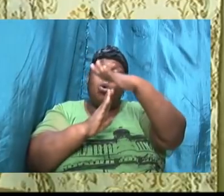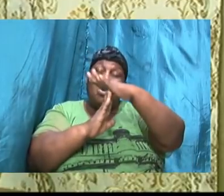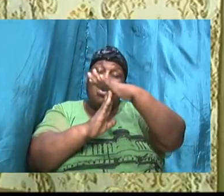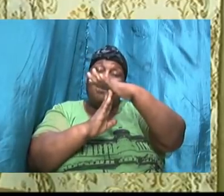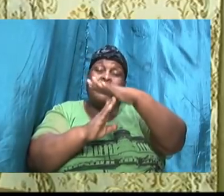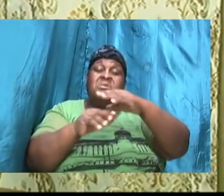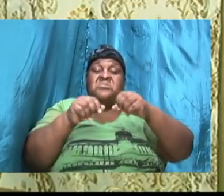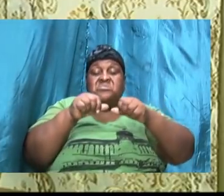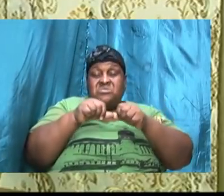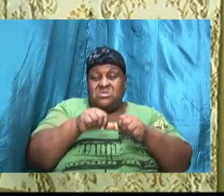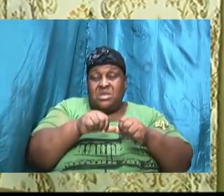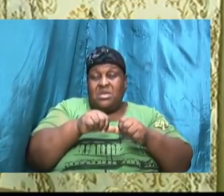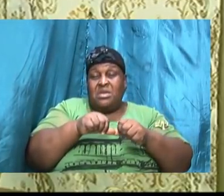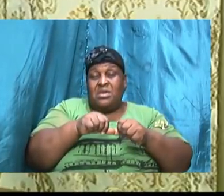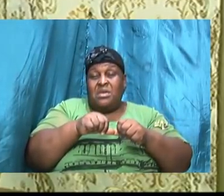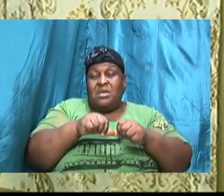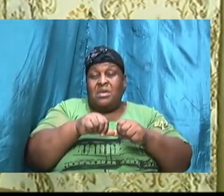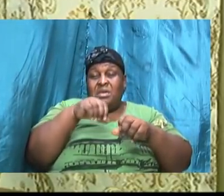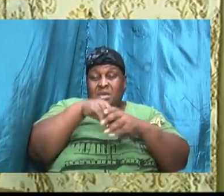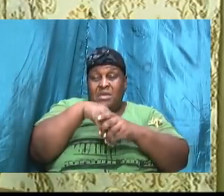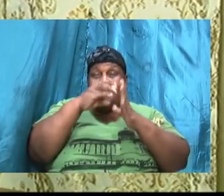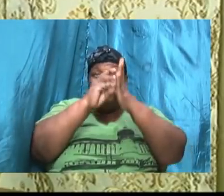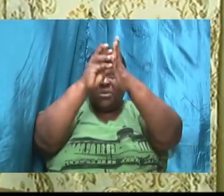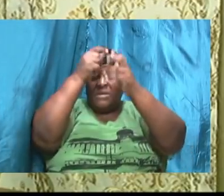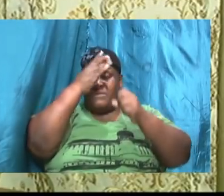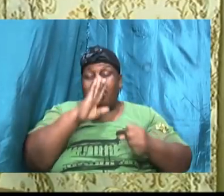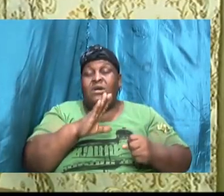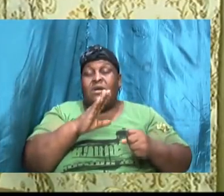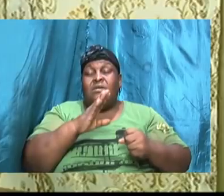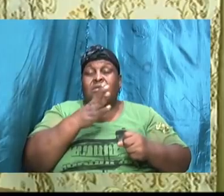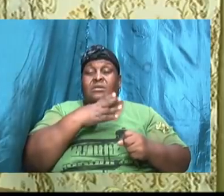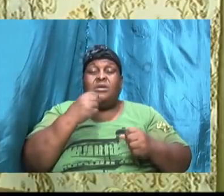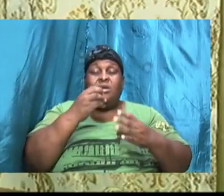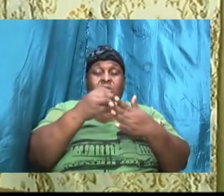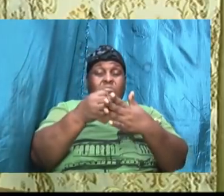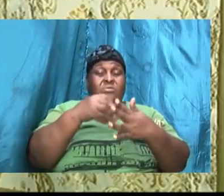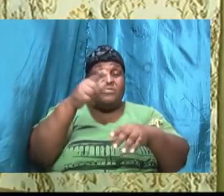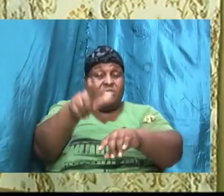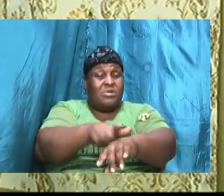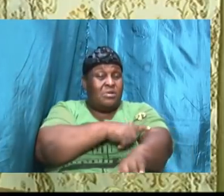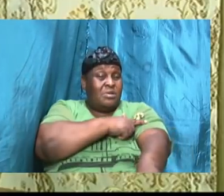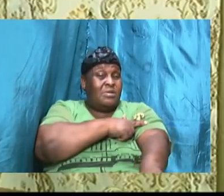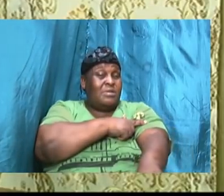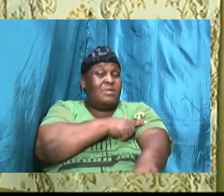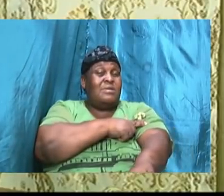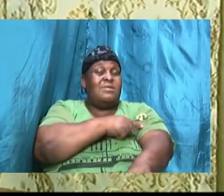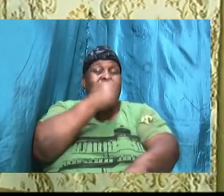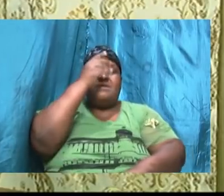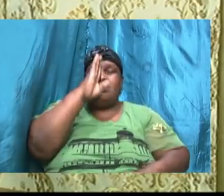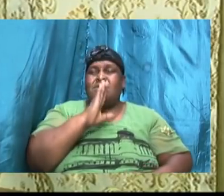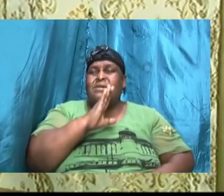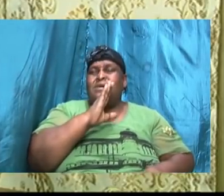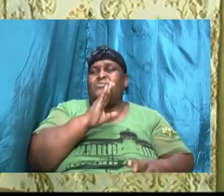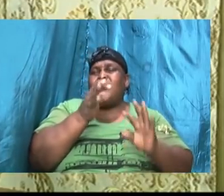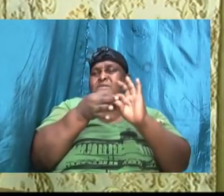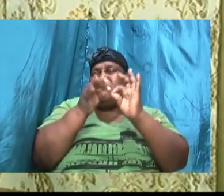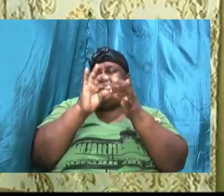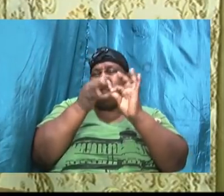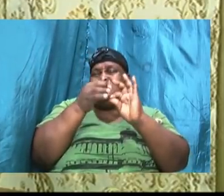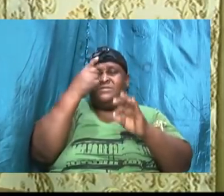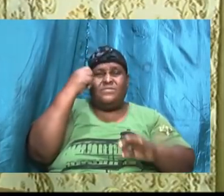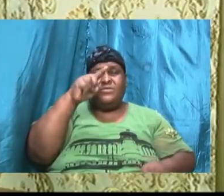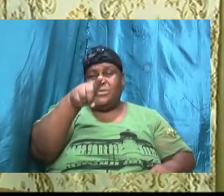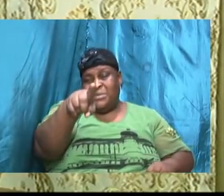abiding in the will of God and before long God will work it out for you.